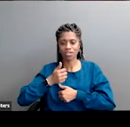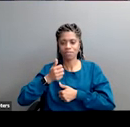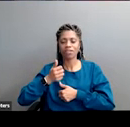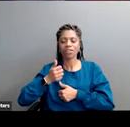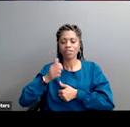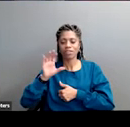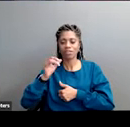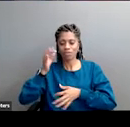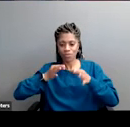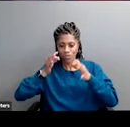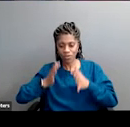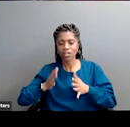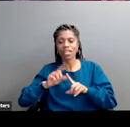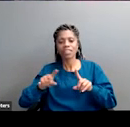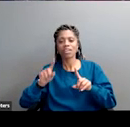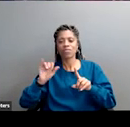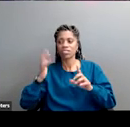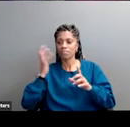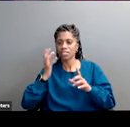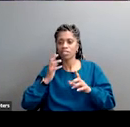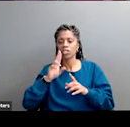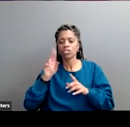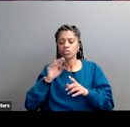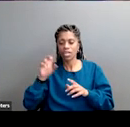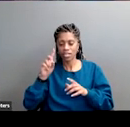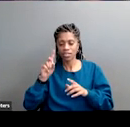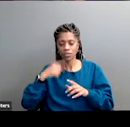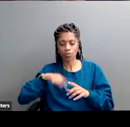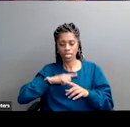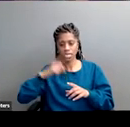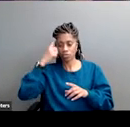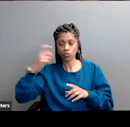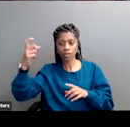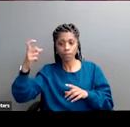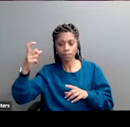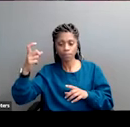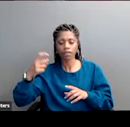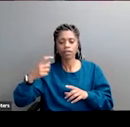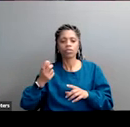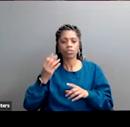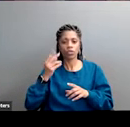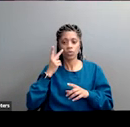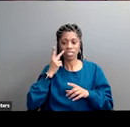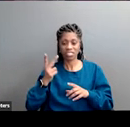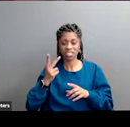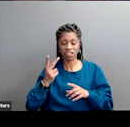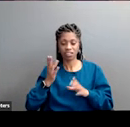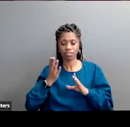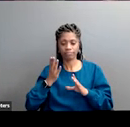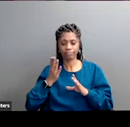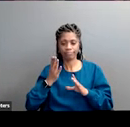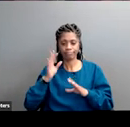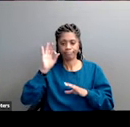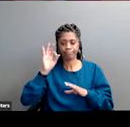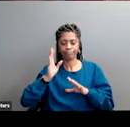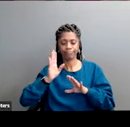comm shop at the amazing organization united we dream and so happy to have your nominations you can find out all you need to know at the